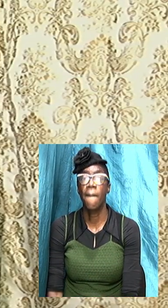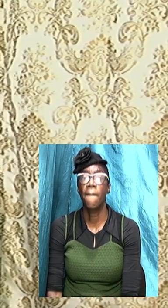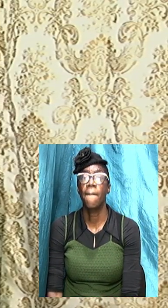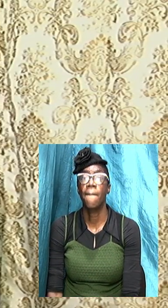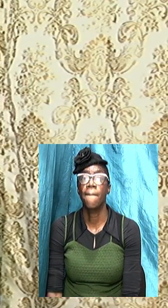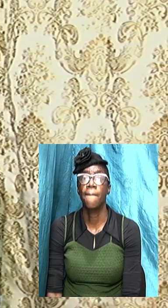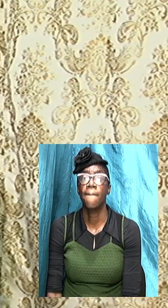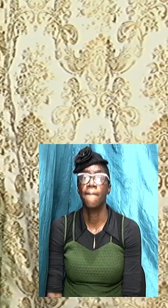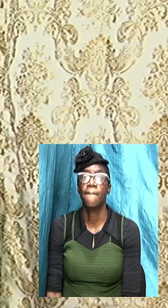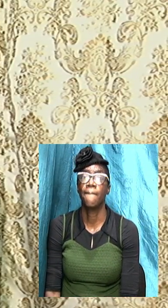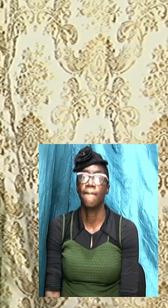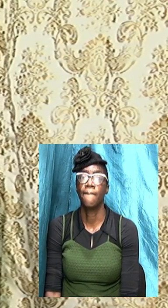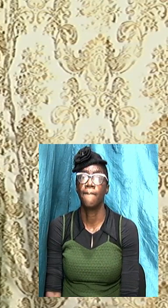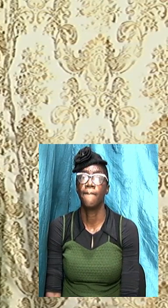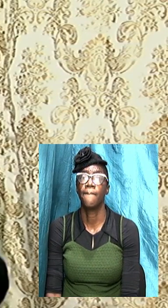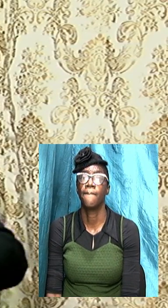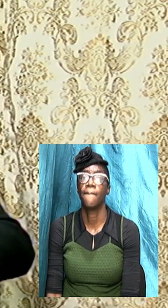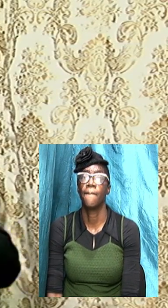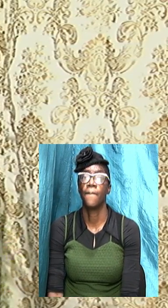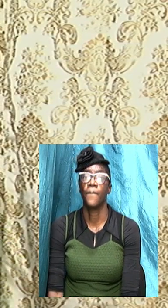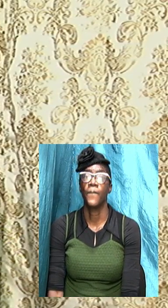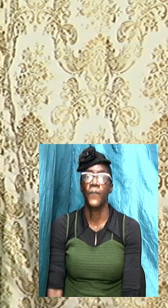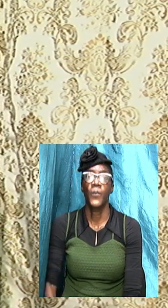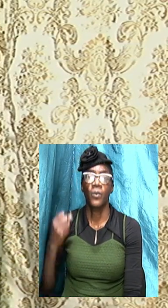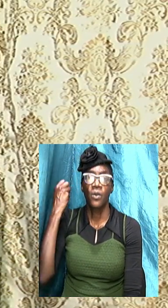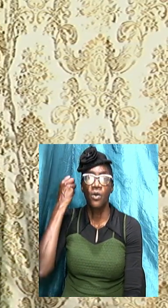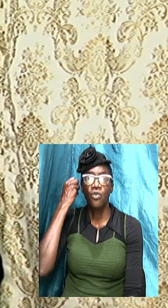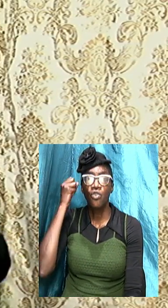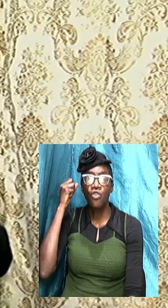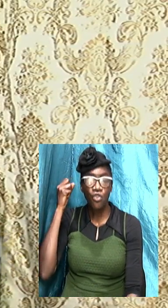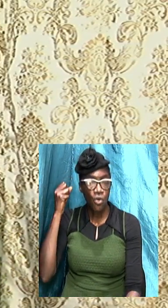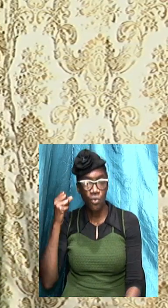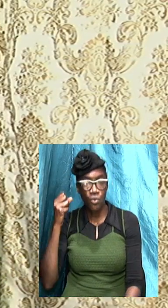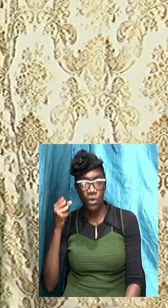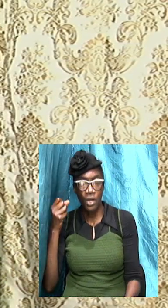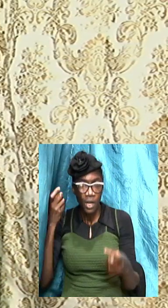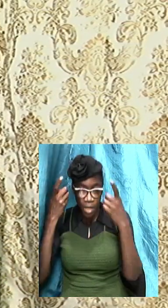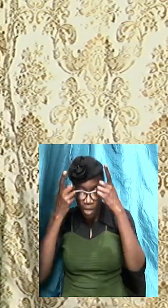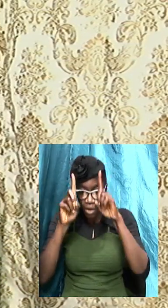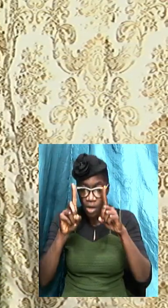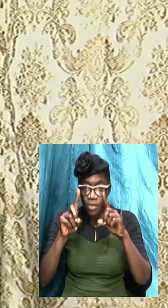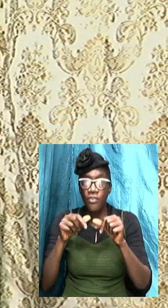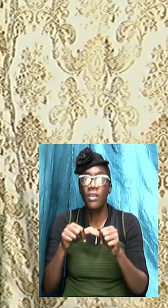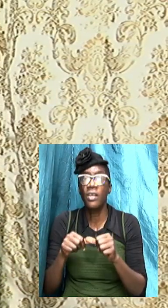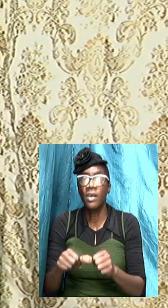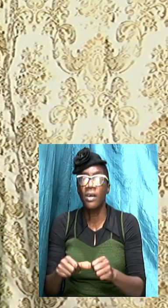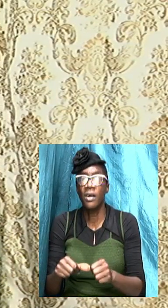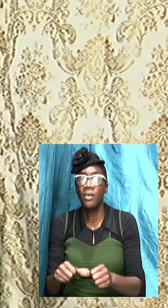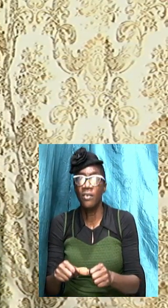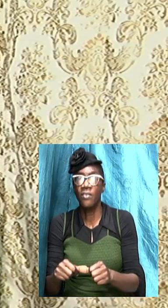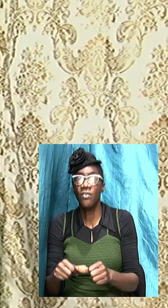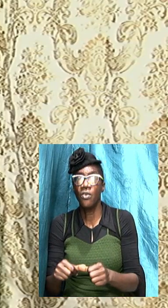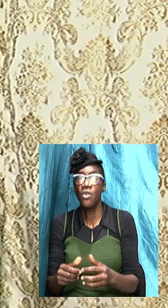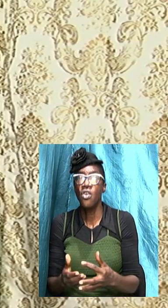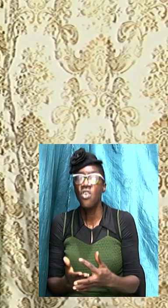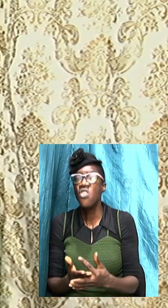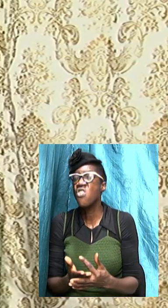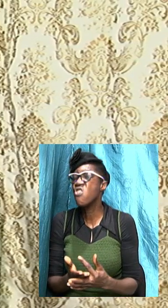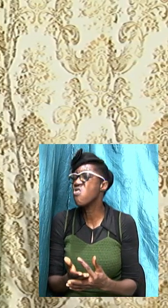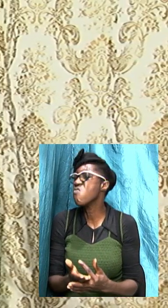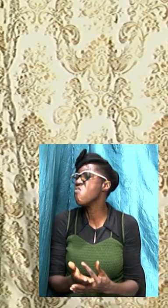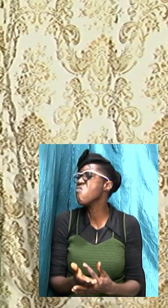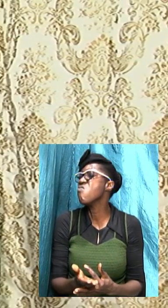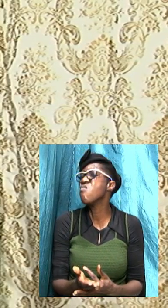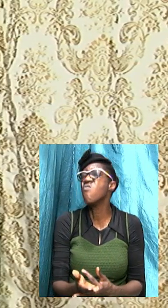so consistency sound doctrine is consistent throughout scriptures